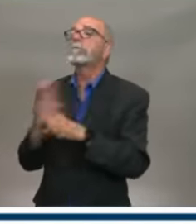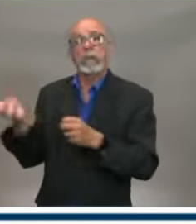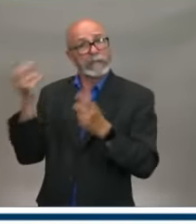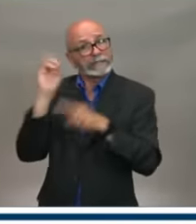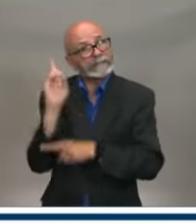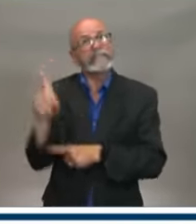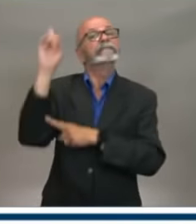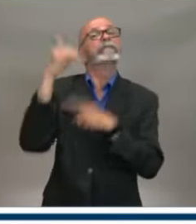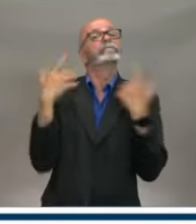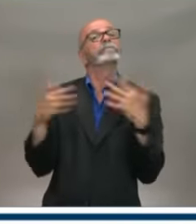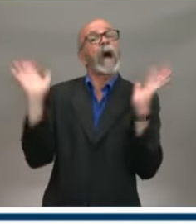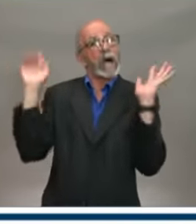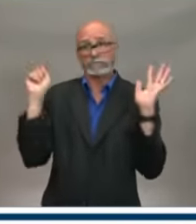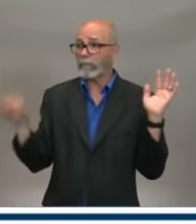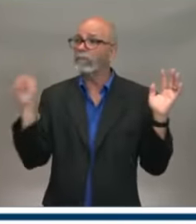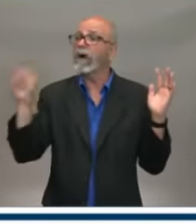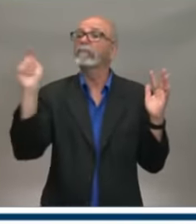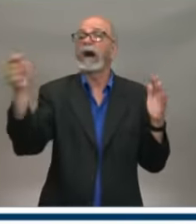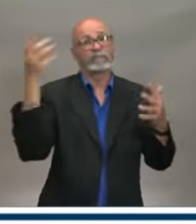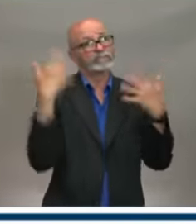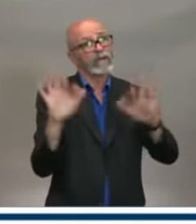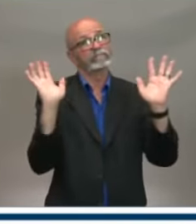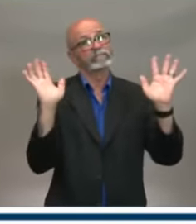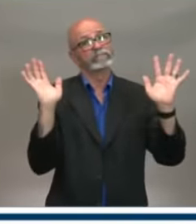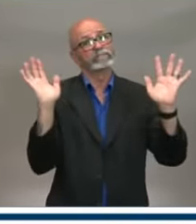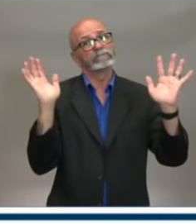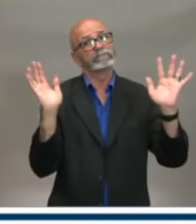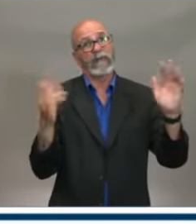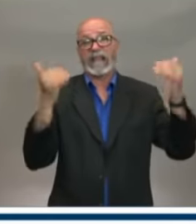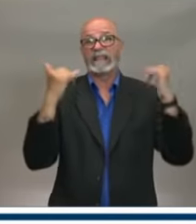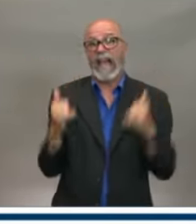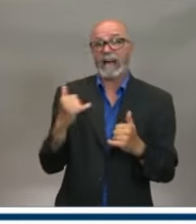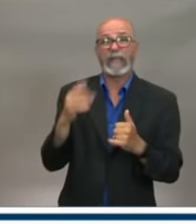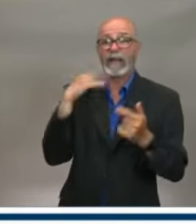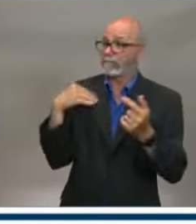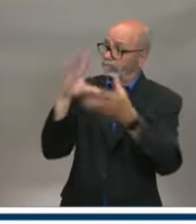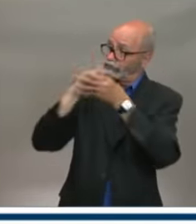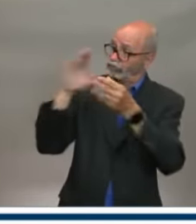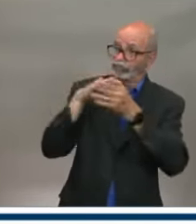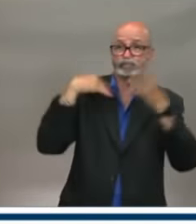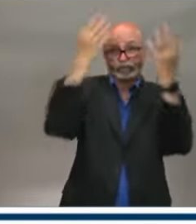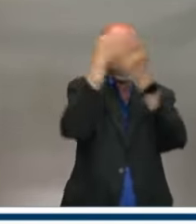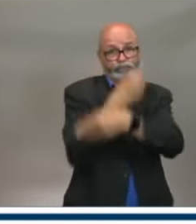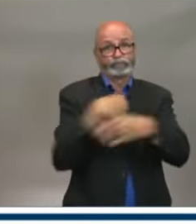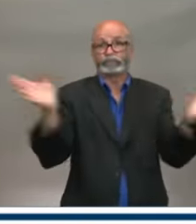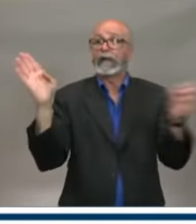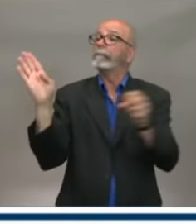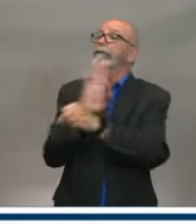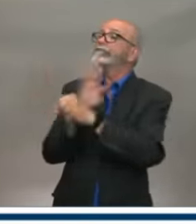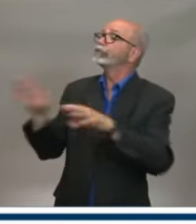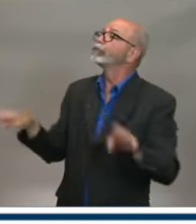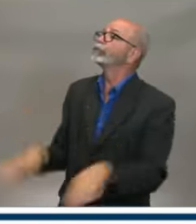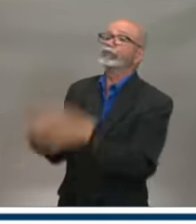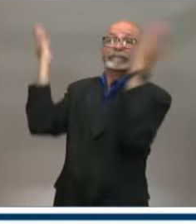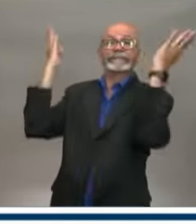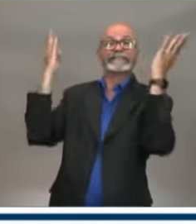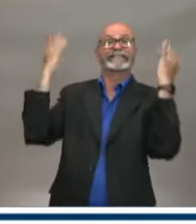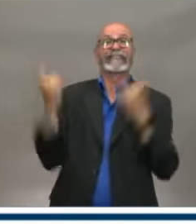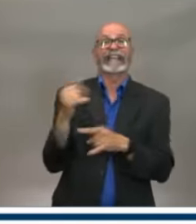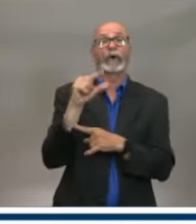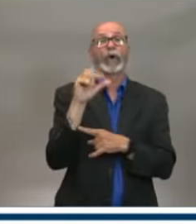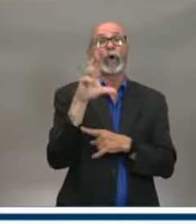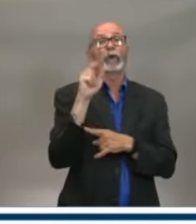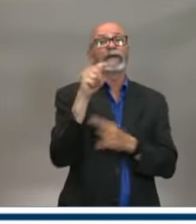taken us up on. And today, I announced a business reopening grant, and that $5,000 for an individual